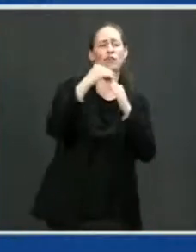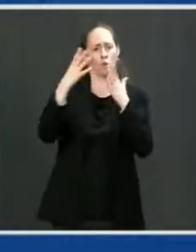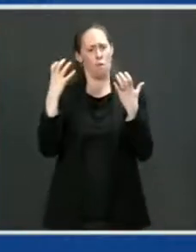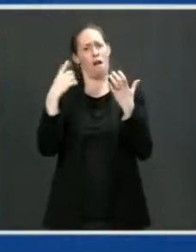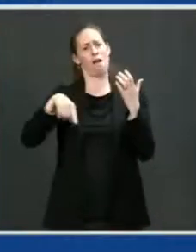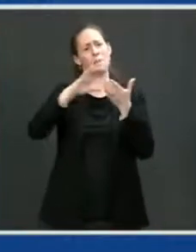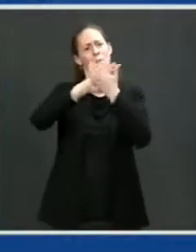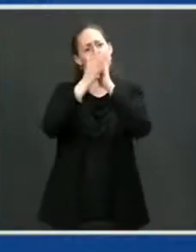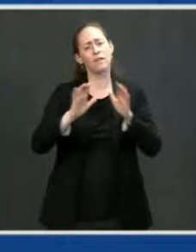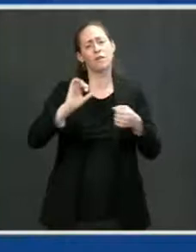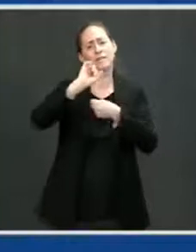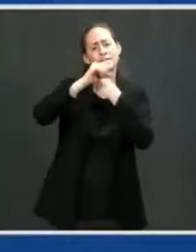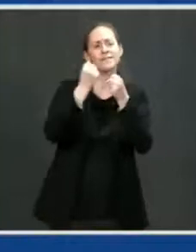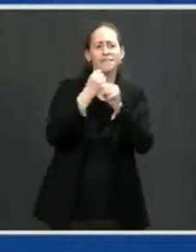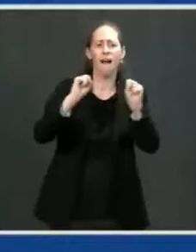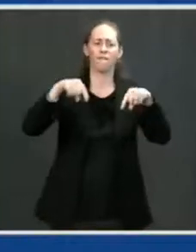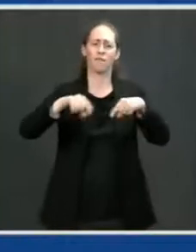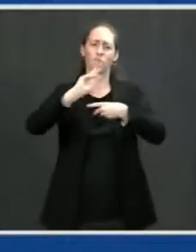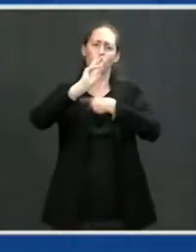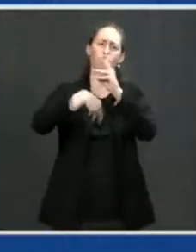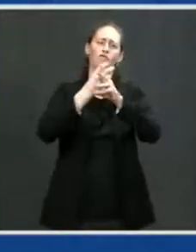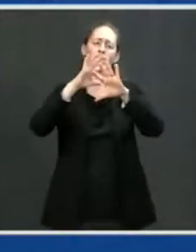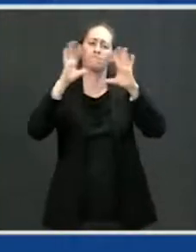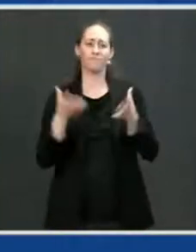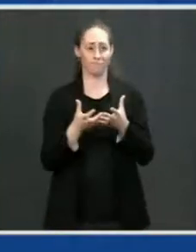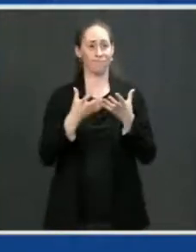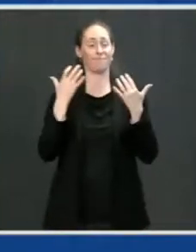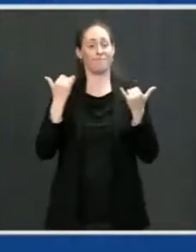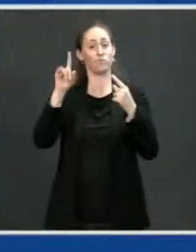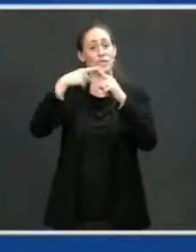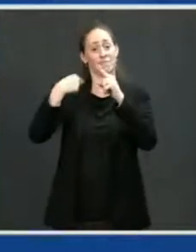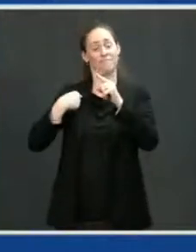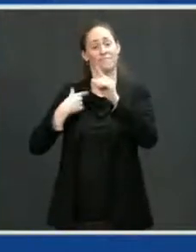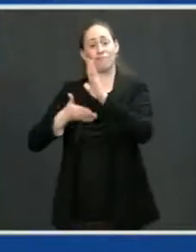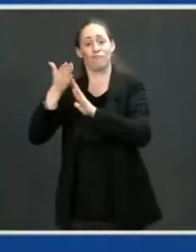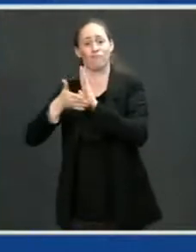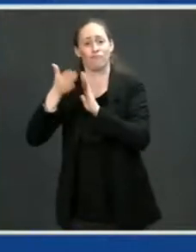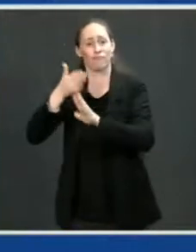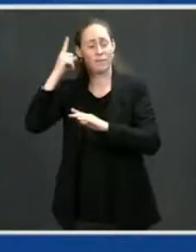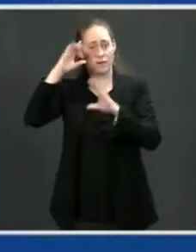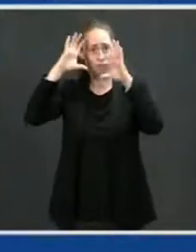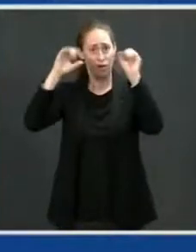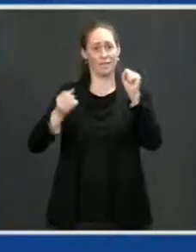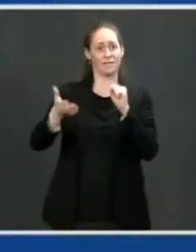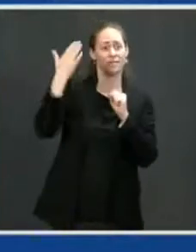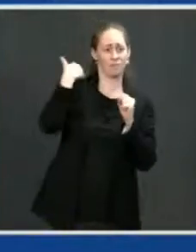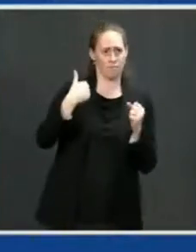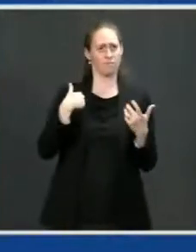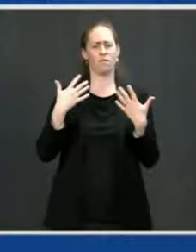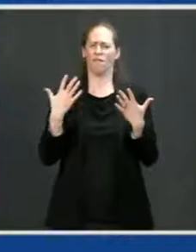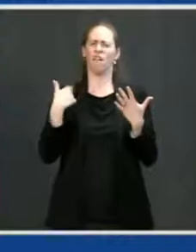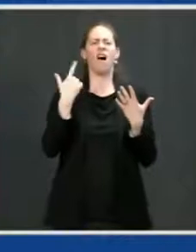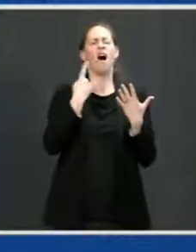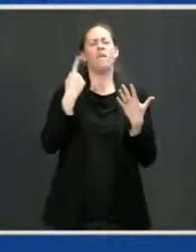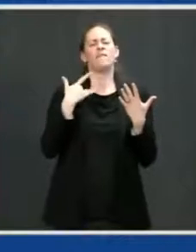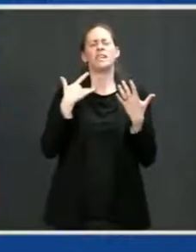the campaign for the presidency, I was unequivocal that if I was elected president, I'd respond to